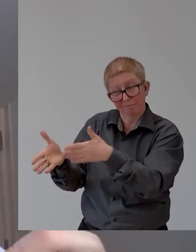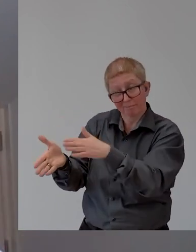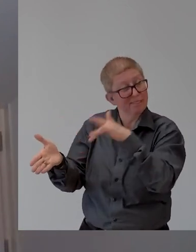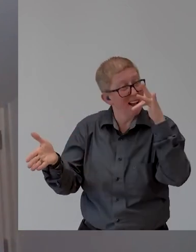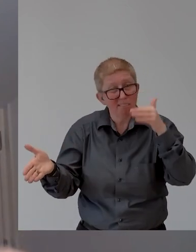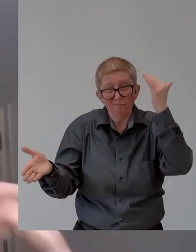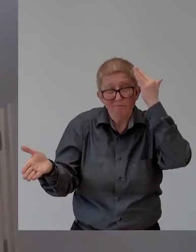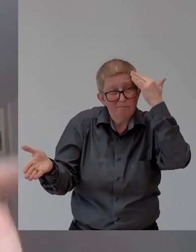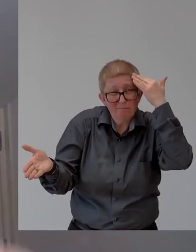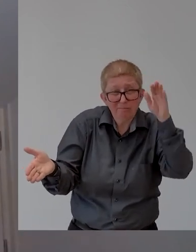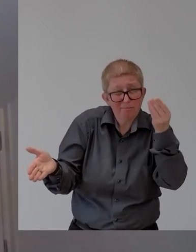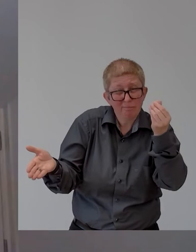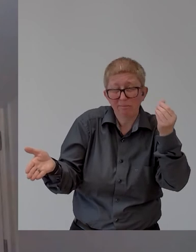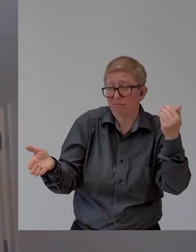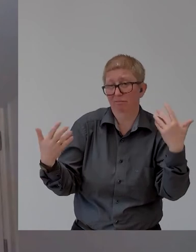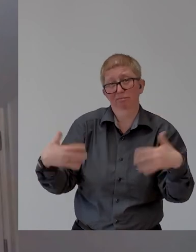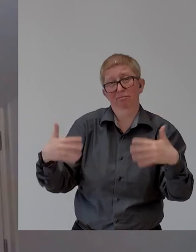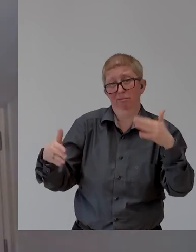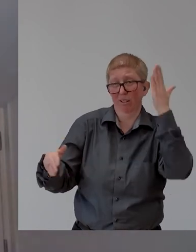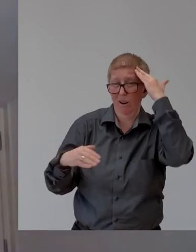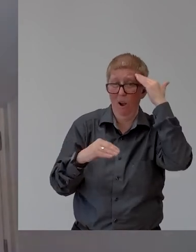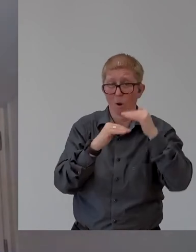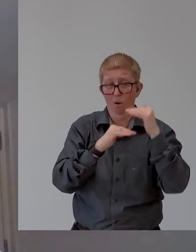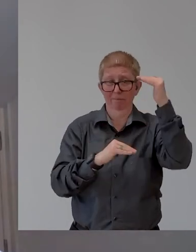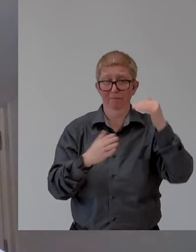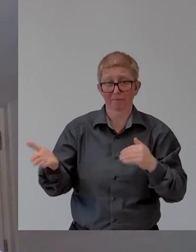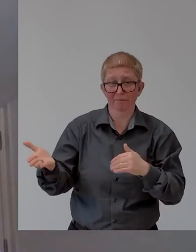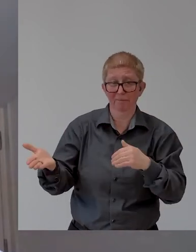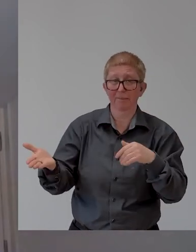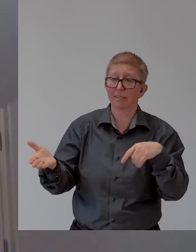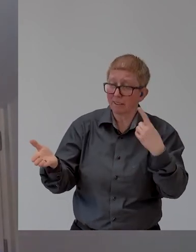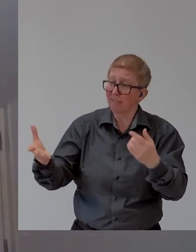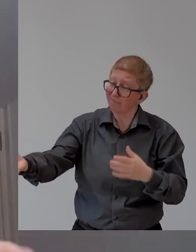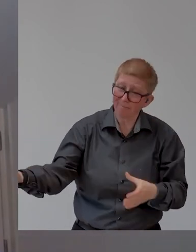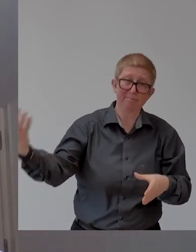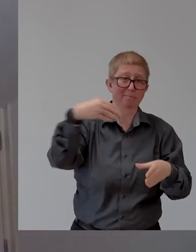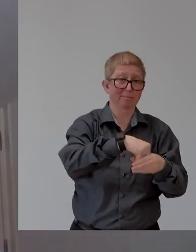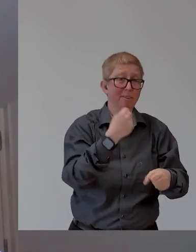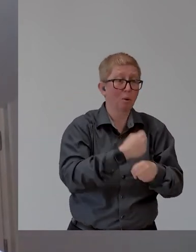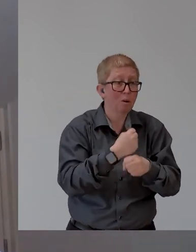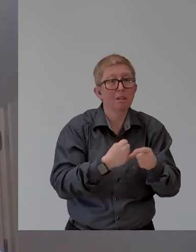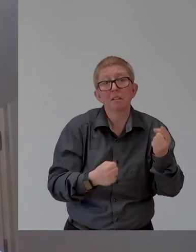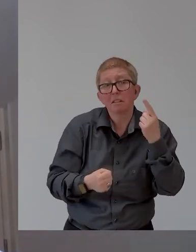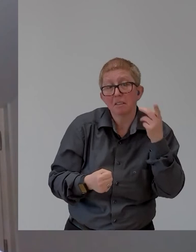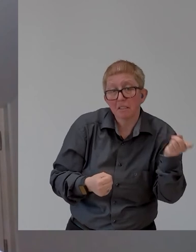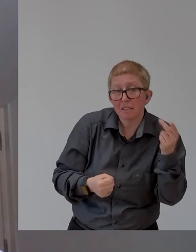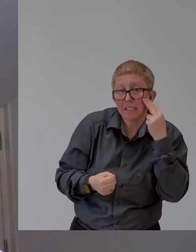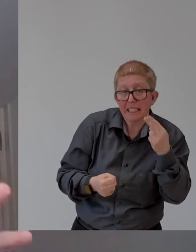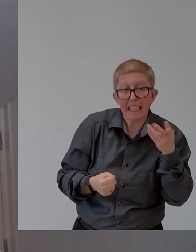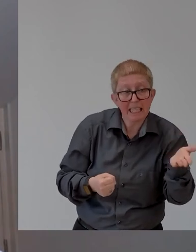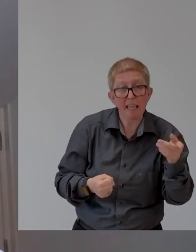leave alone, uh, the fact that you bring these people in the organization and watch the positive impact on the culture of your organization